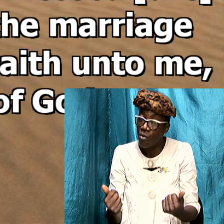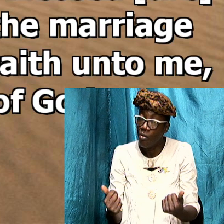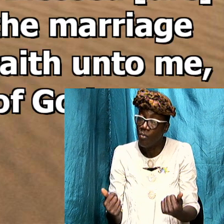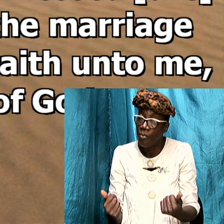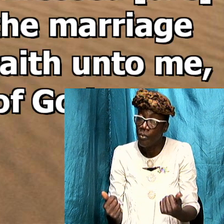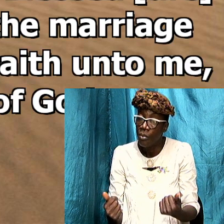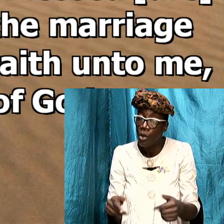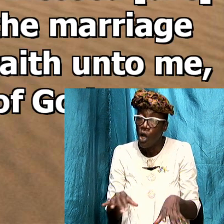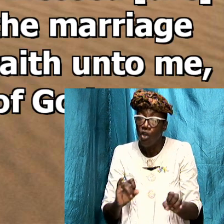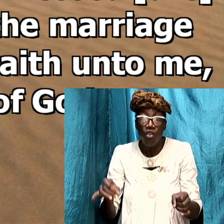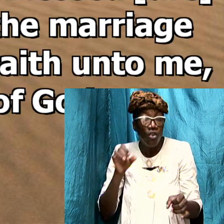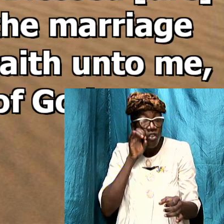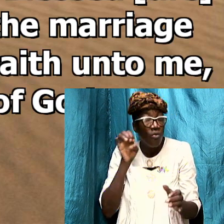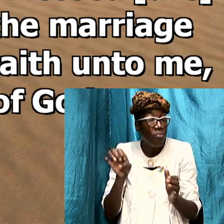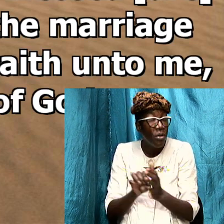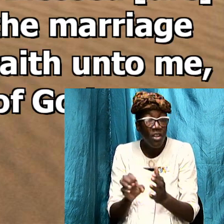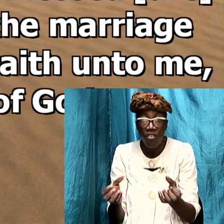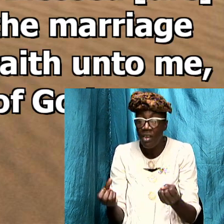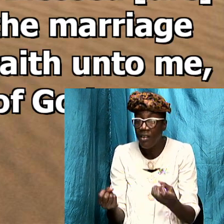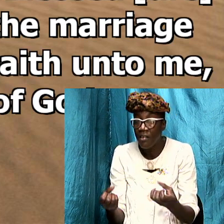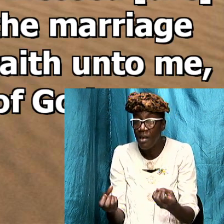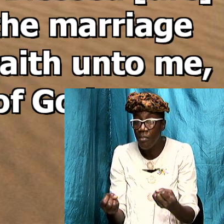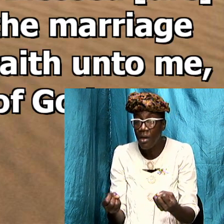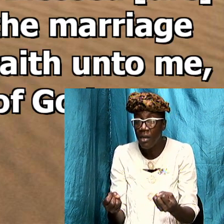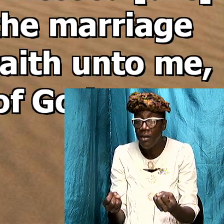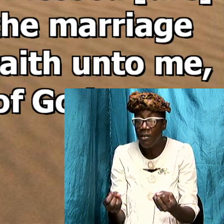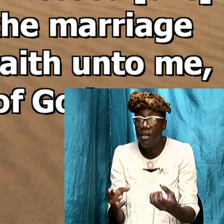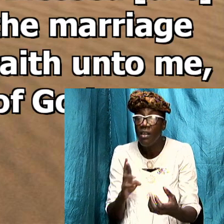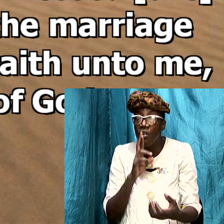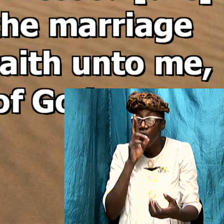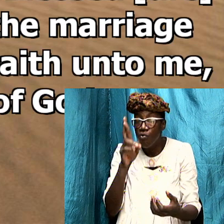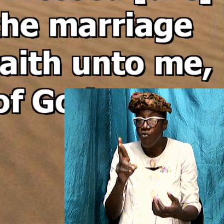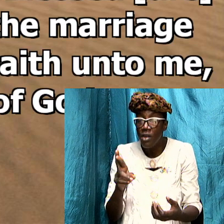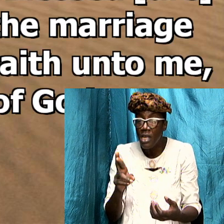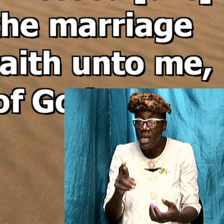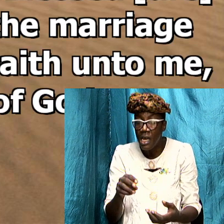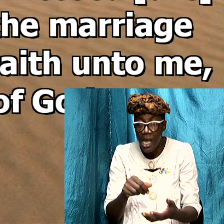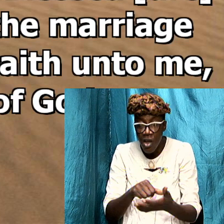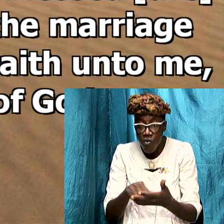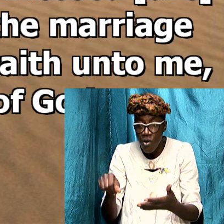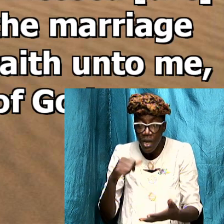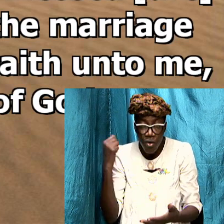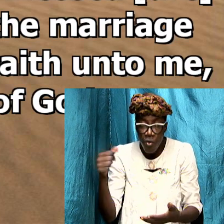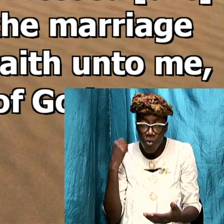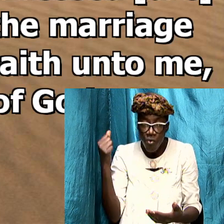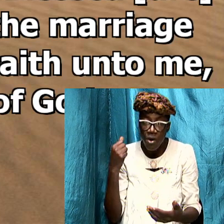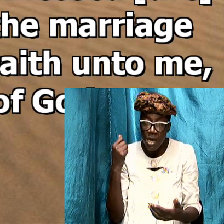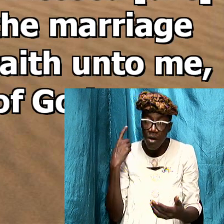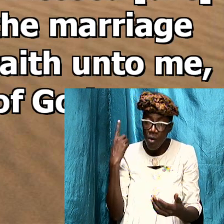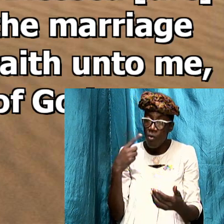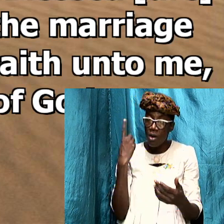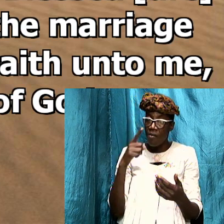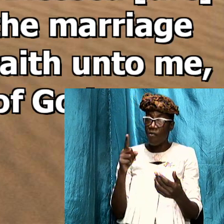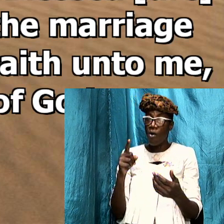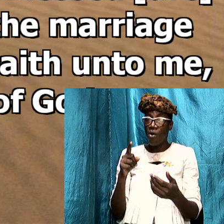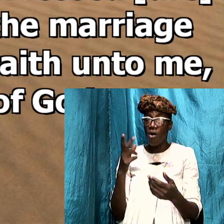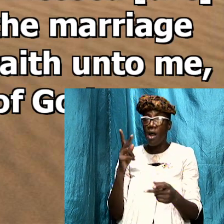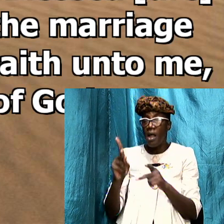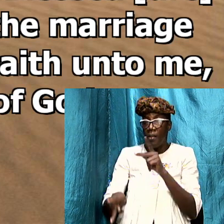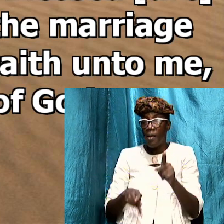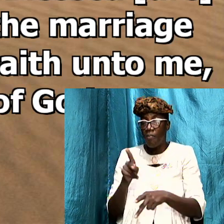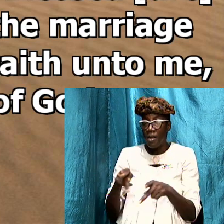pictures and symbols and it was really written only for the people